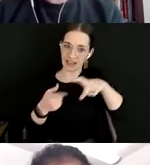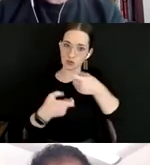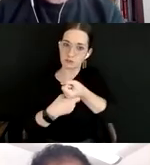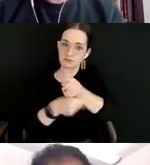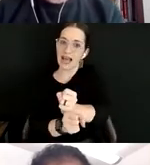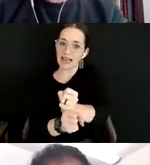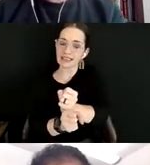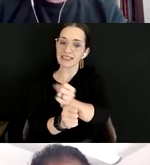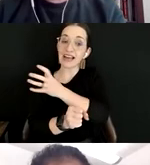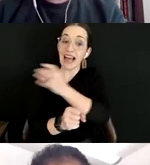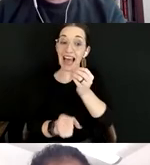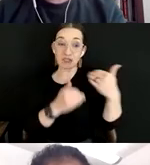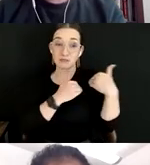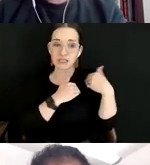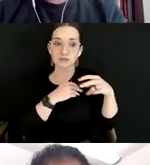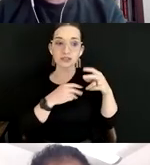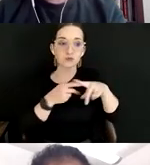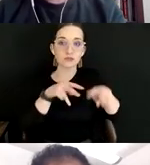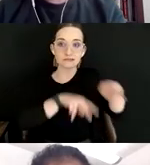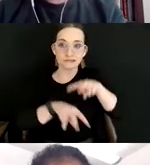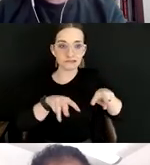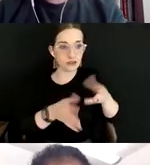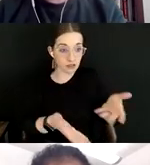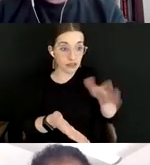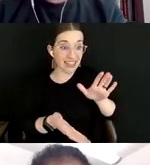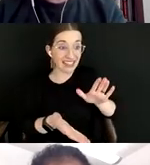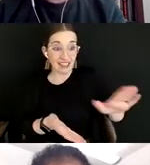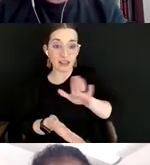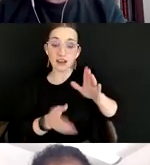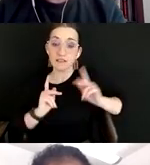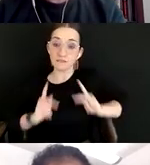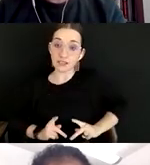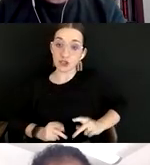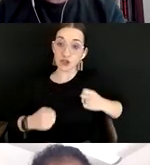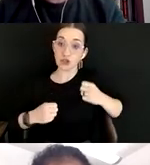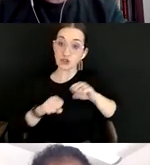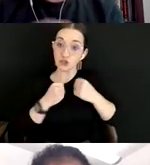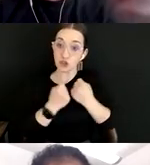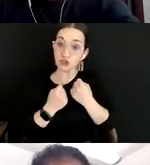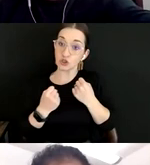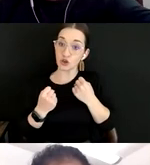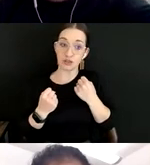responsibility they hold for others' physical, social, emotional, and professional safety.